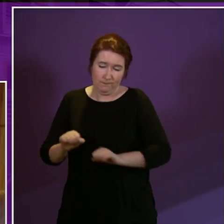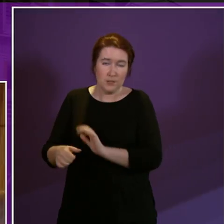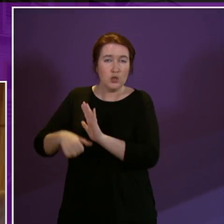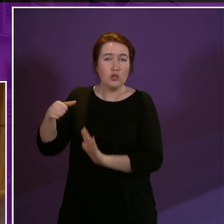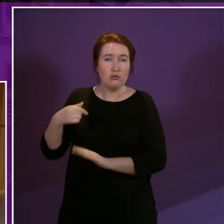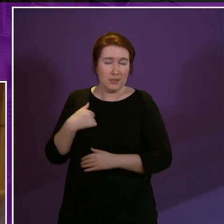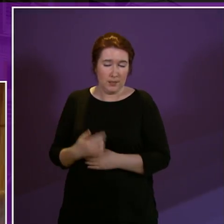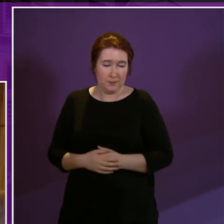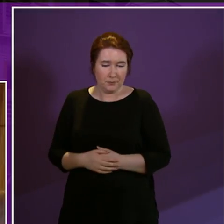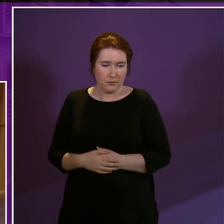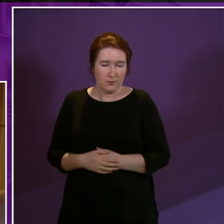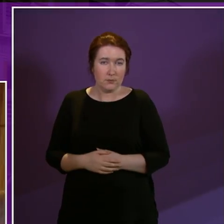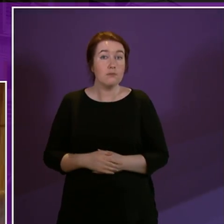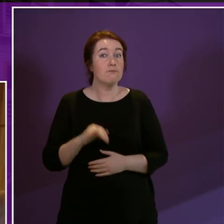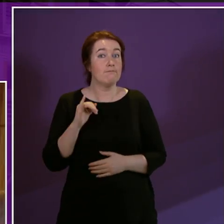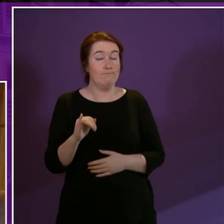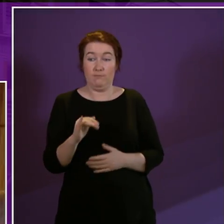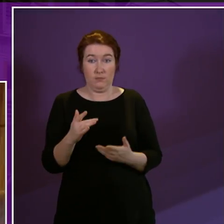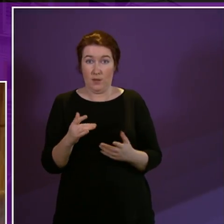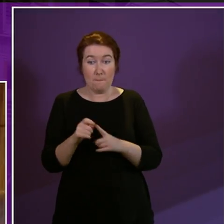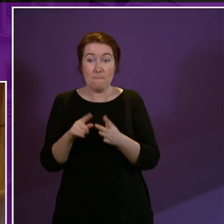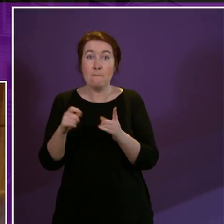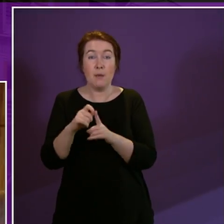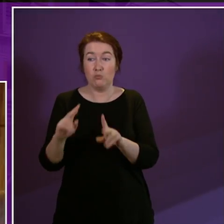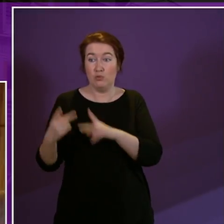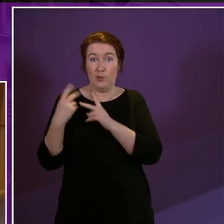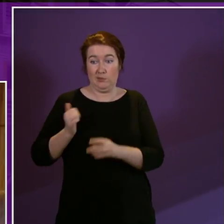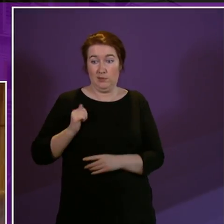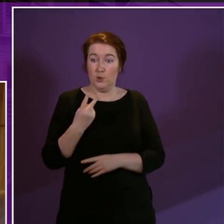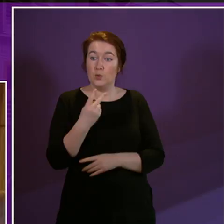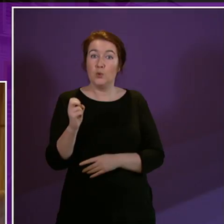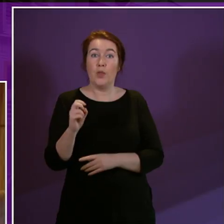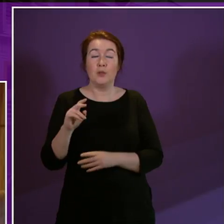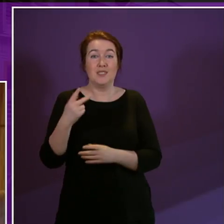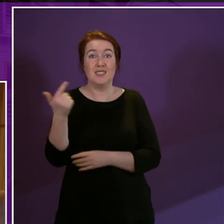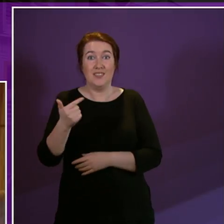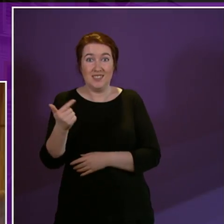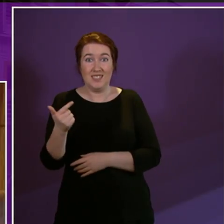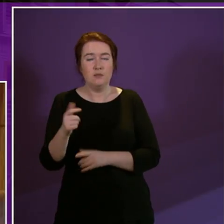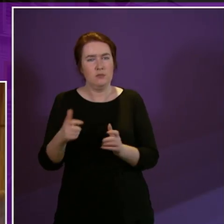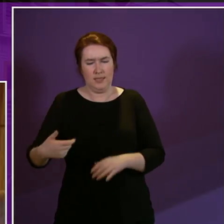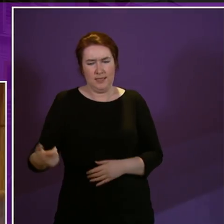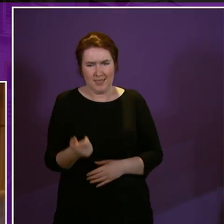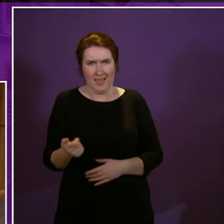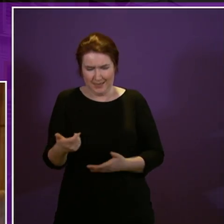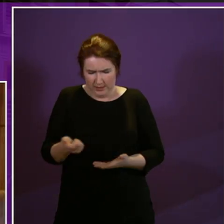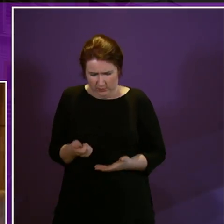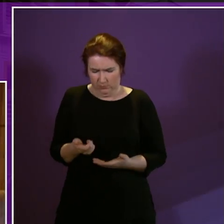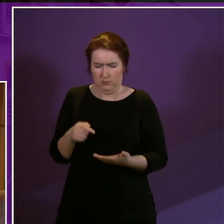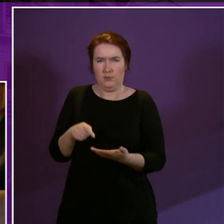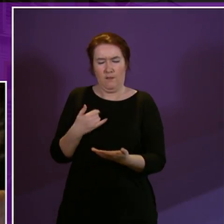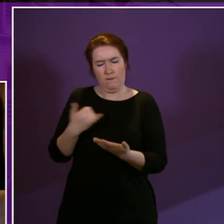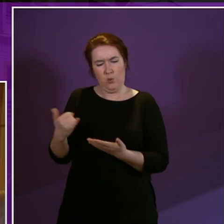despite her not being due for a PIP review until September 2017 she'd received a text message asking her to call the